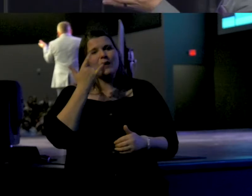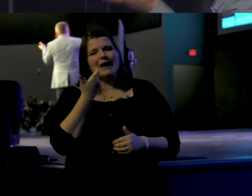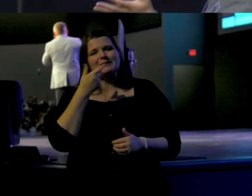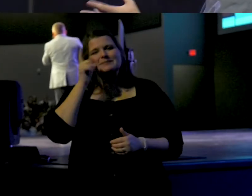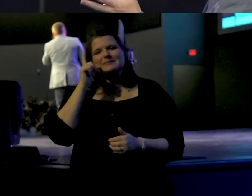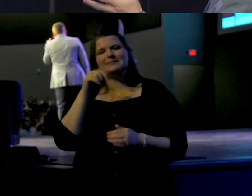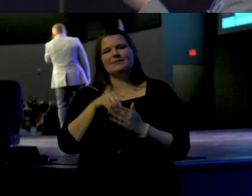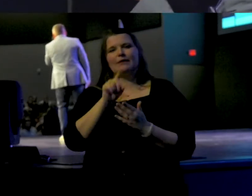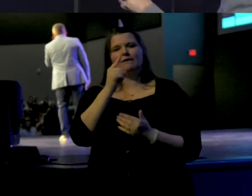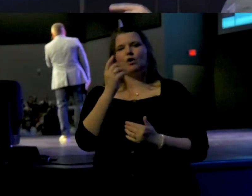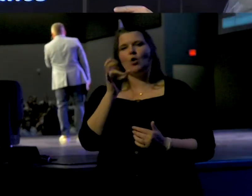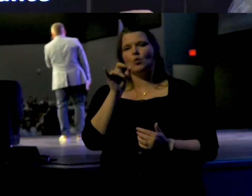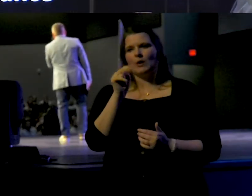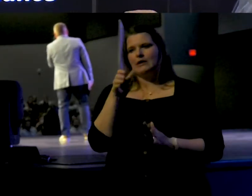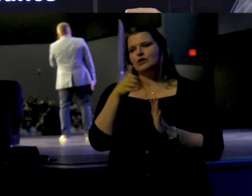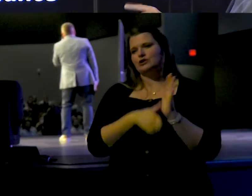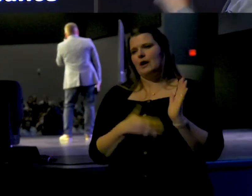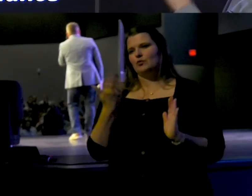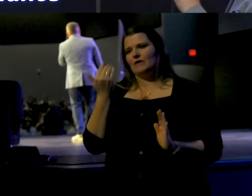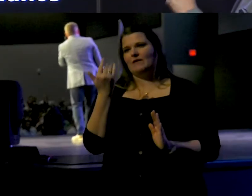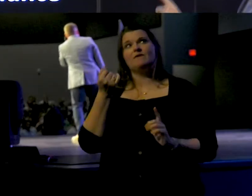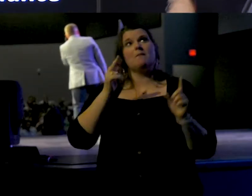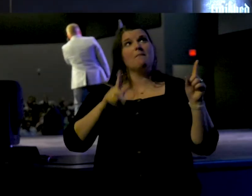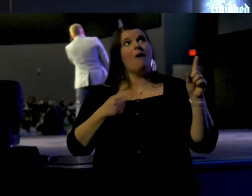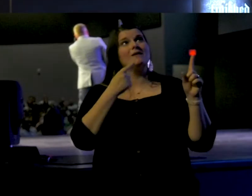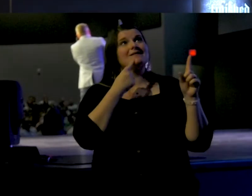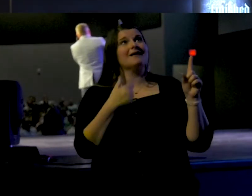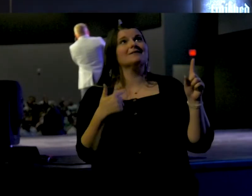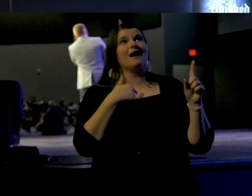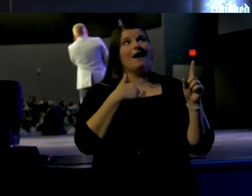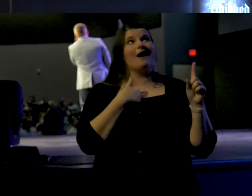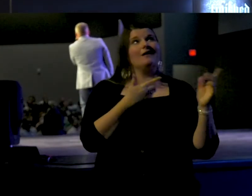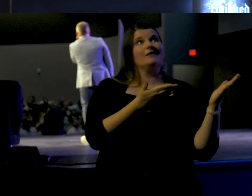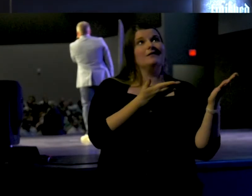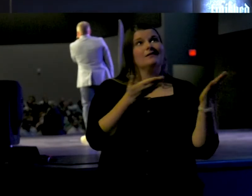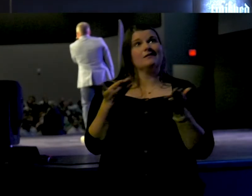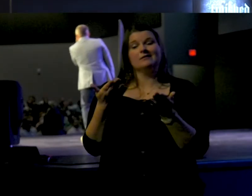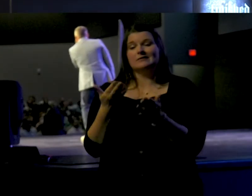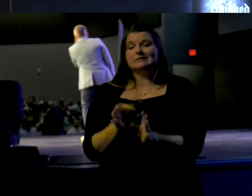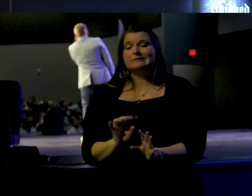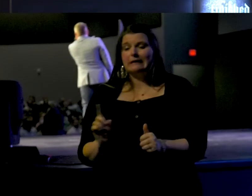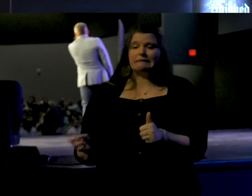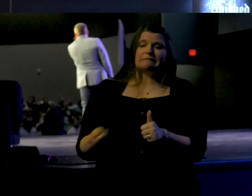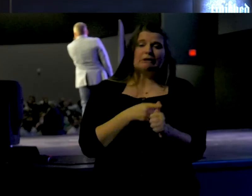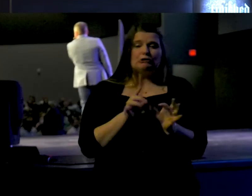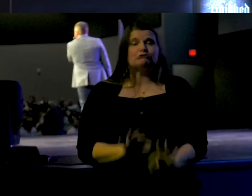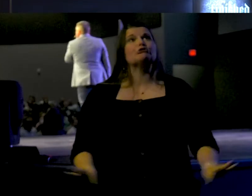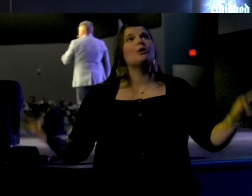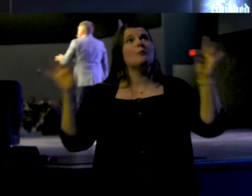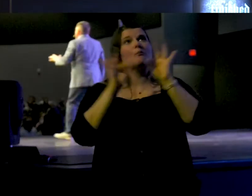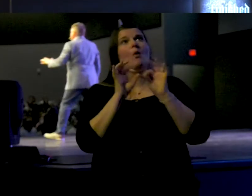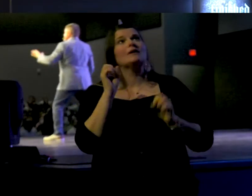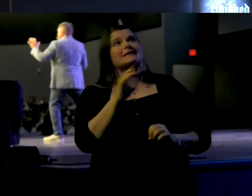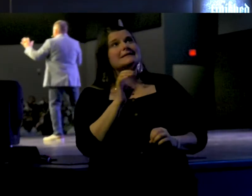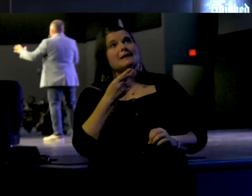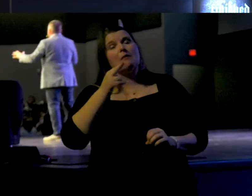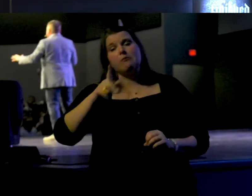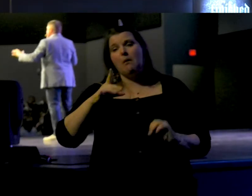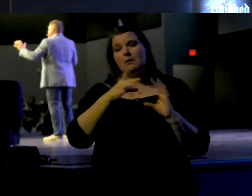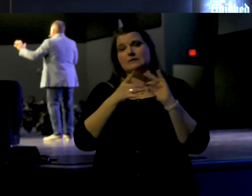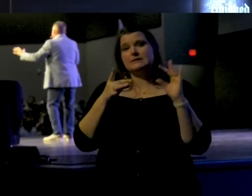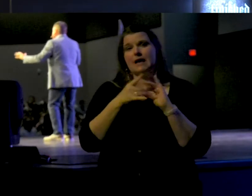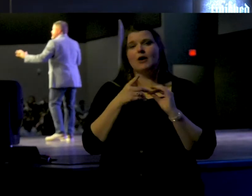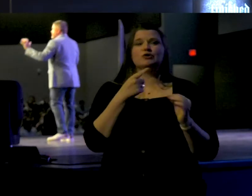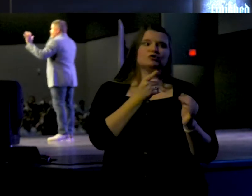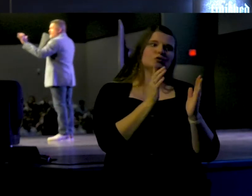in the book of 1 Corinthians chapter 15, Paul says, for I delivered to you as of first importance. So Paul says above